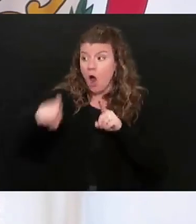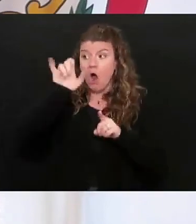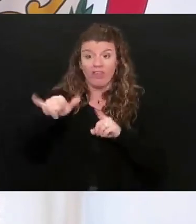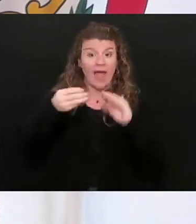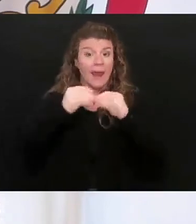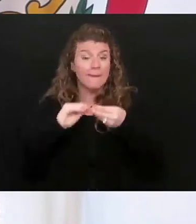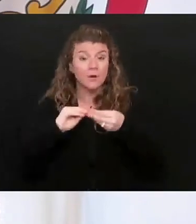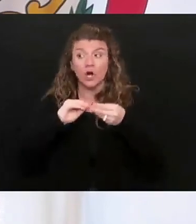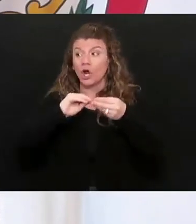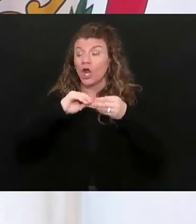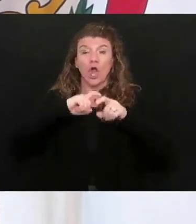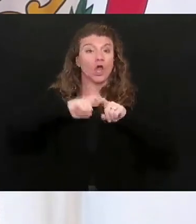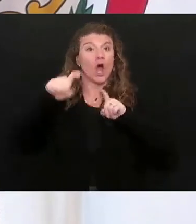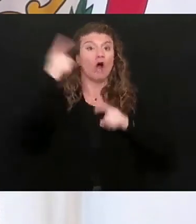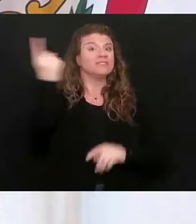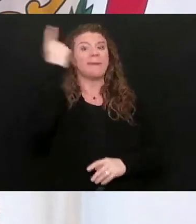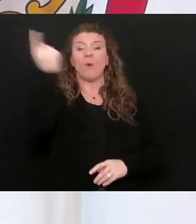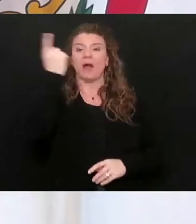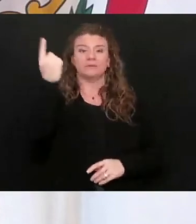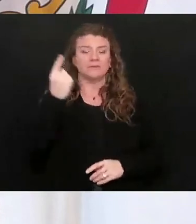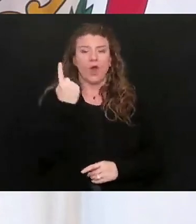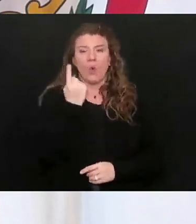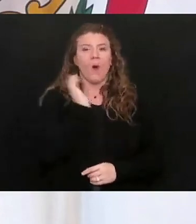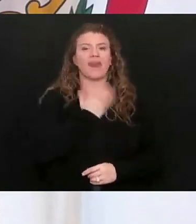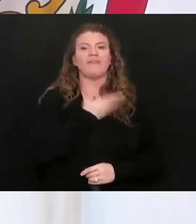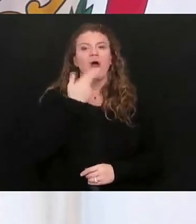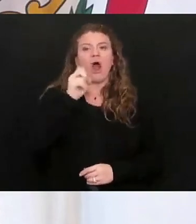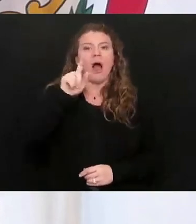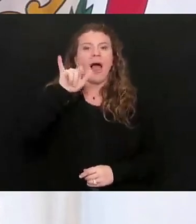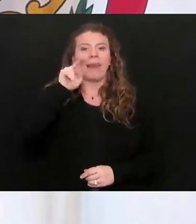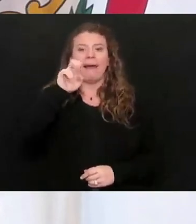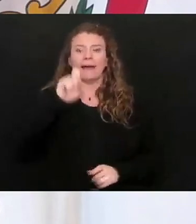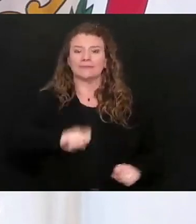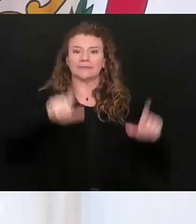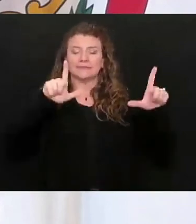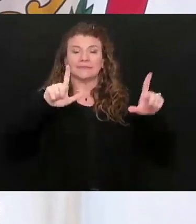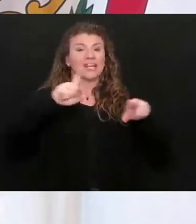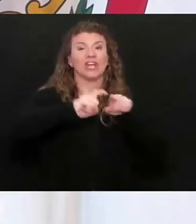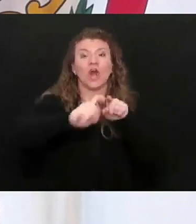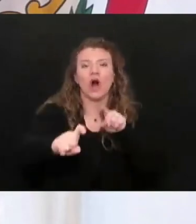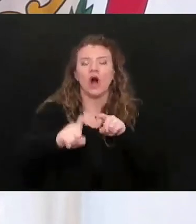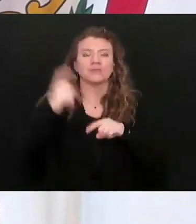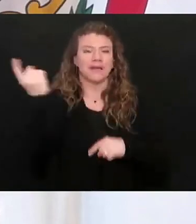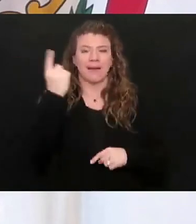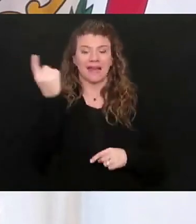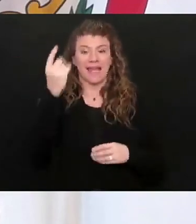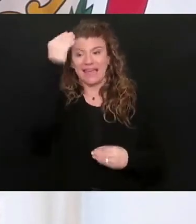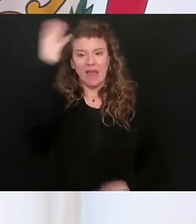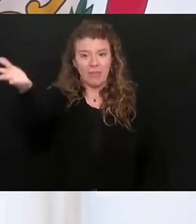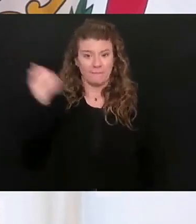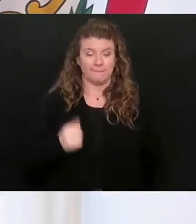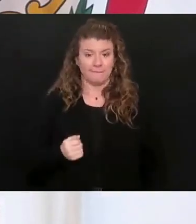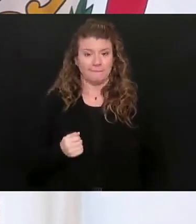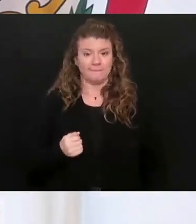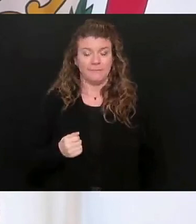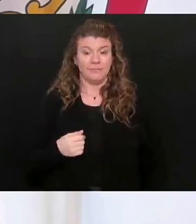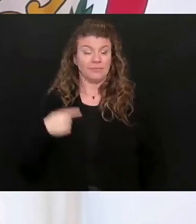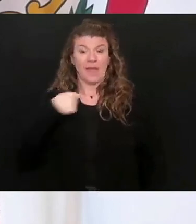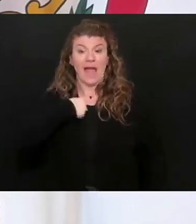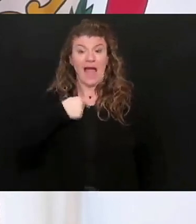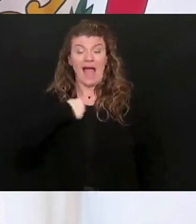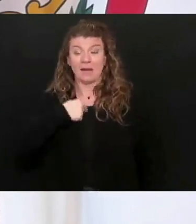Call down here. Call some, one of the hotlines that's up like crazy. Just call somebody and tell them that you're